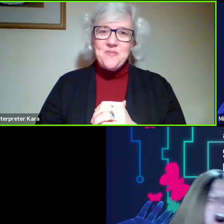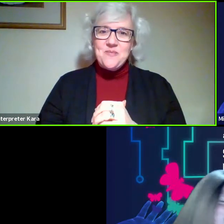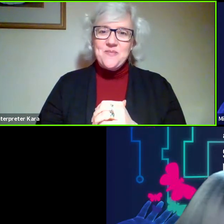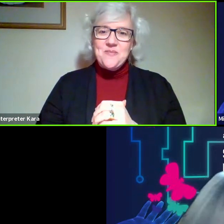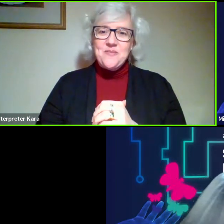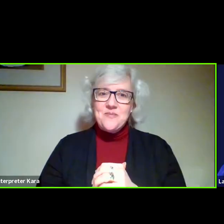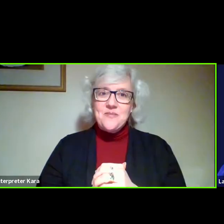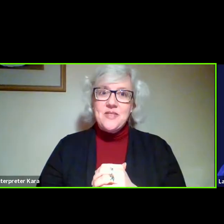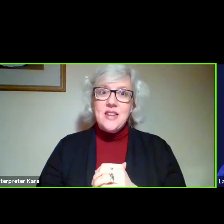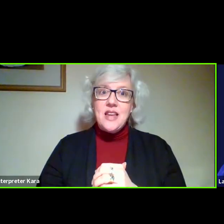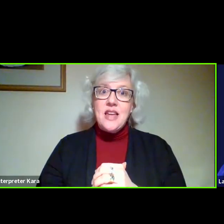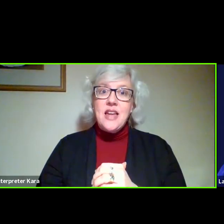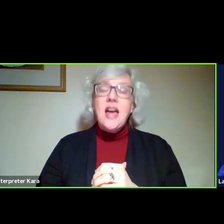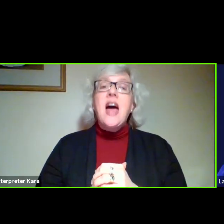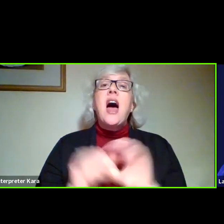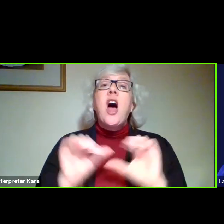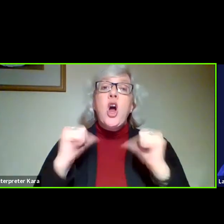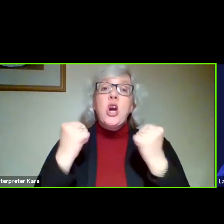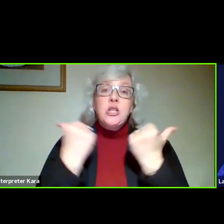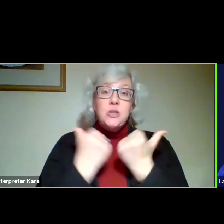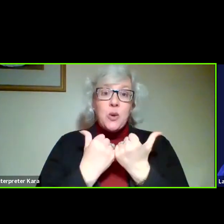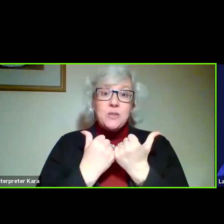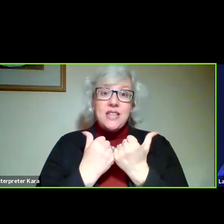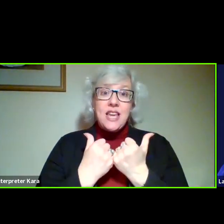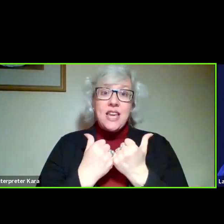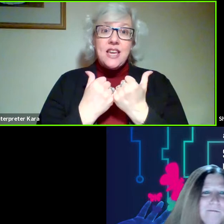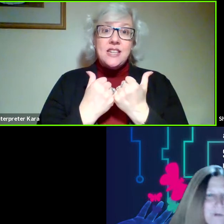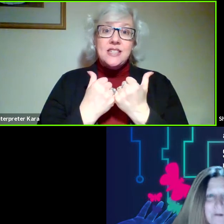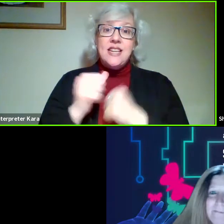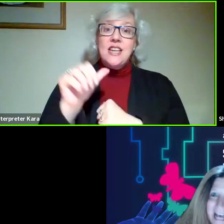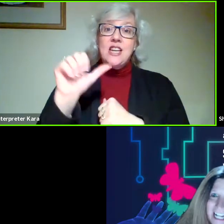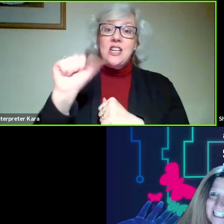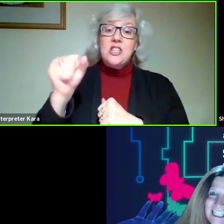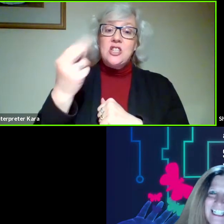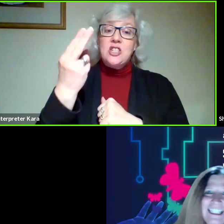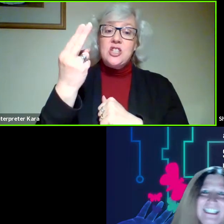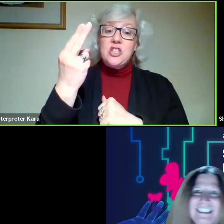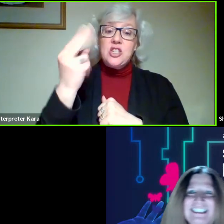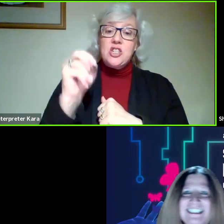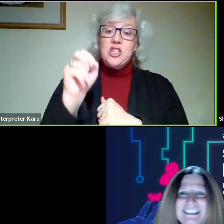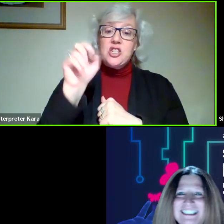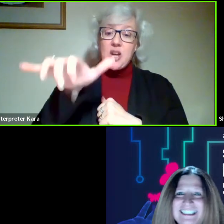Our associate, Sherry Boo Bell,